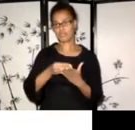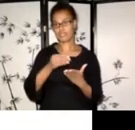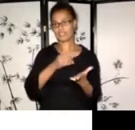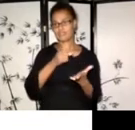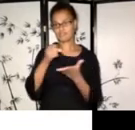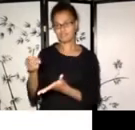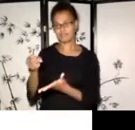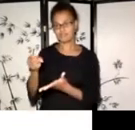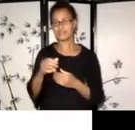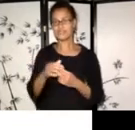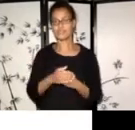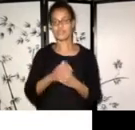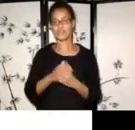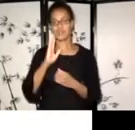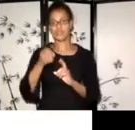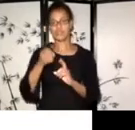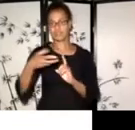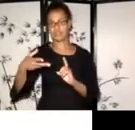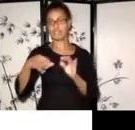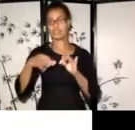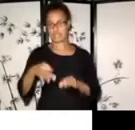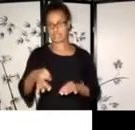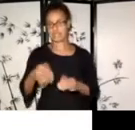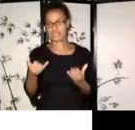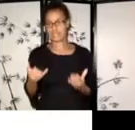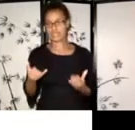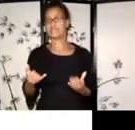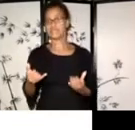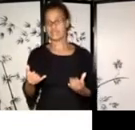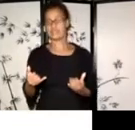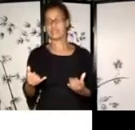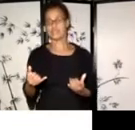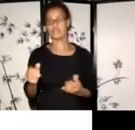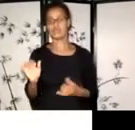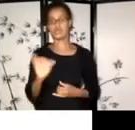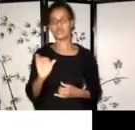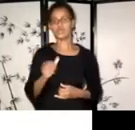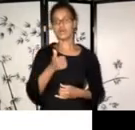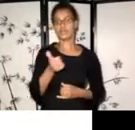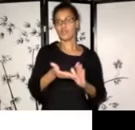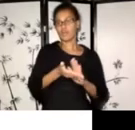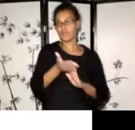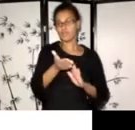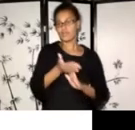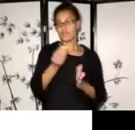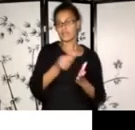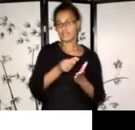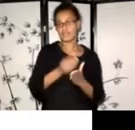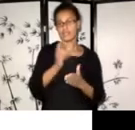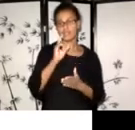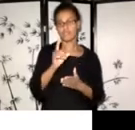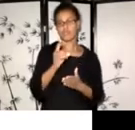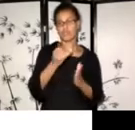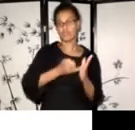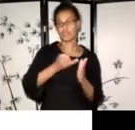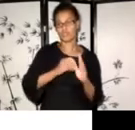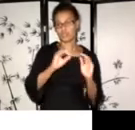we're going to be talking about today, but we also have, uh, operating grants for artists organizations available.